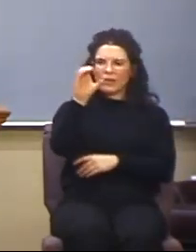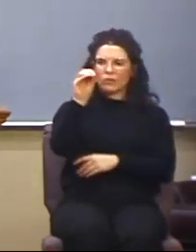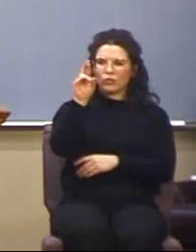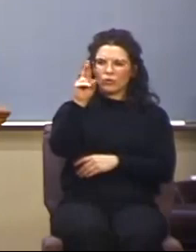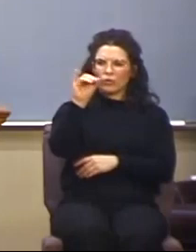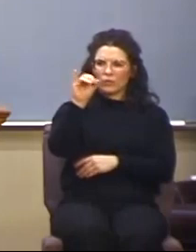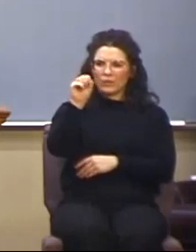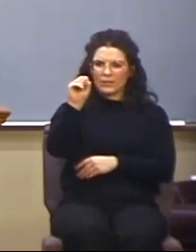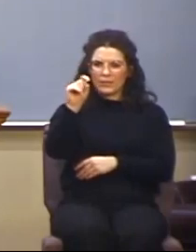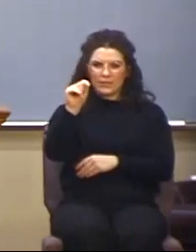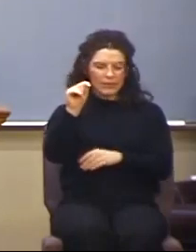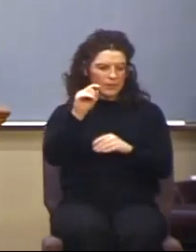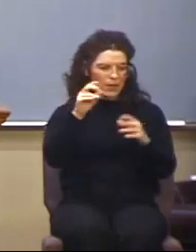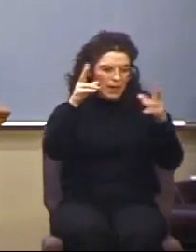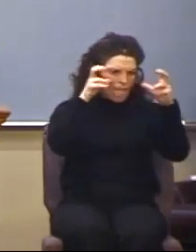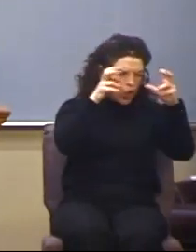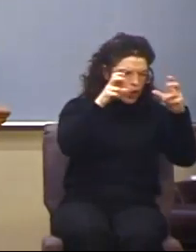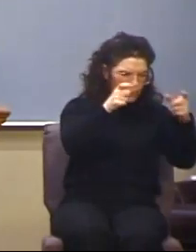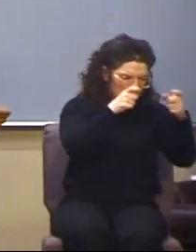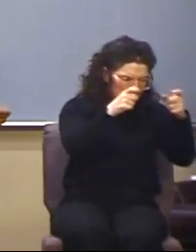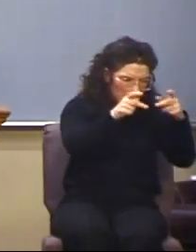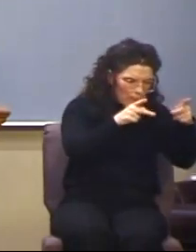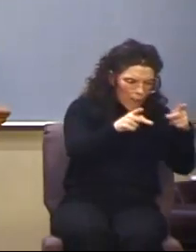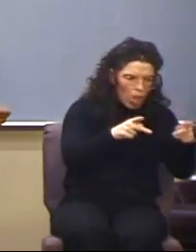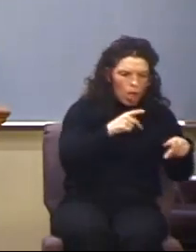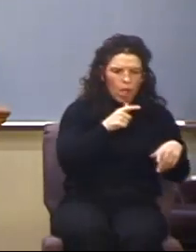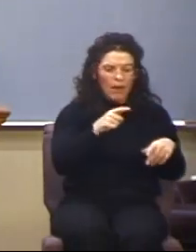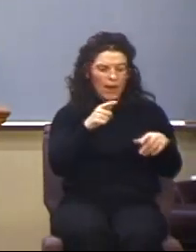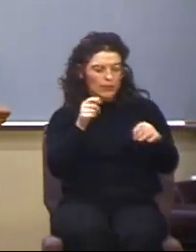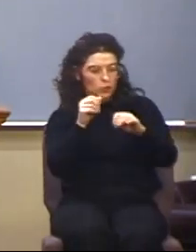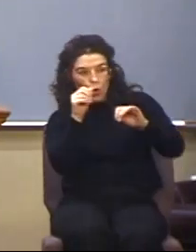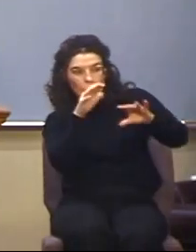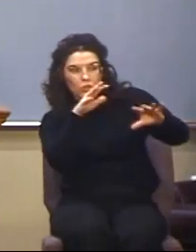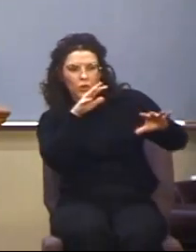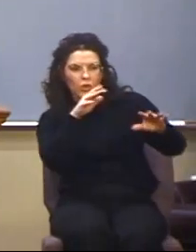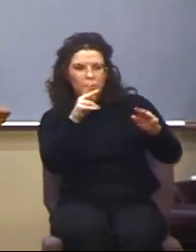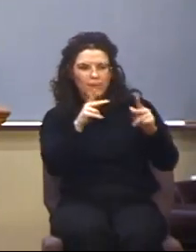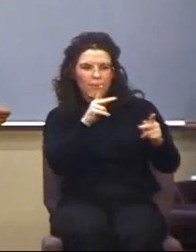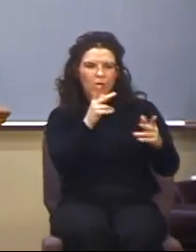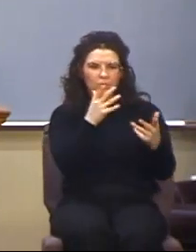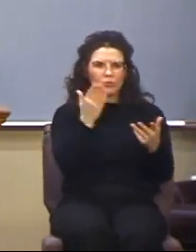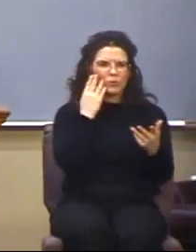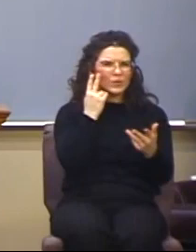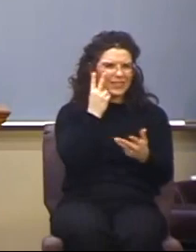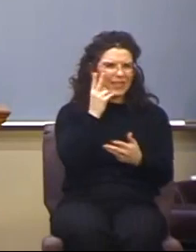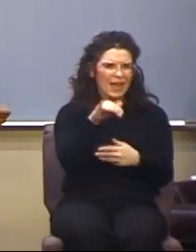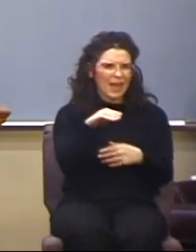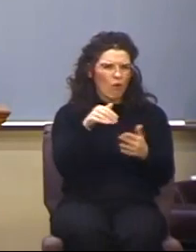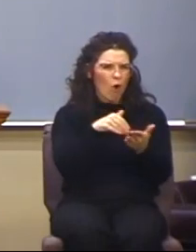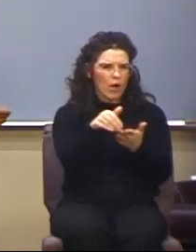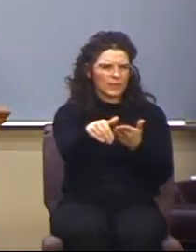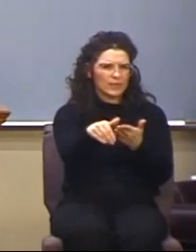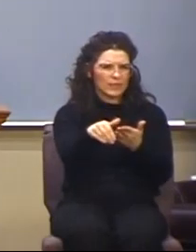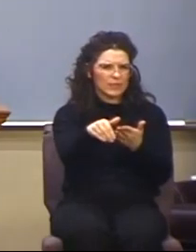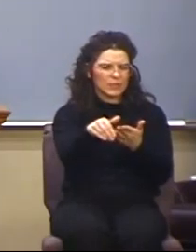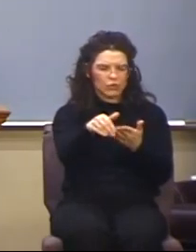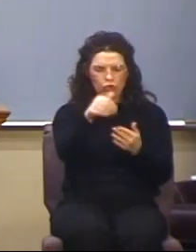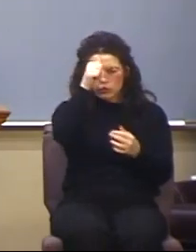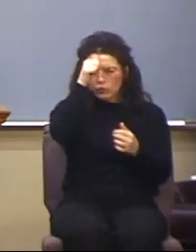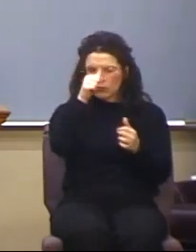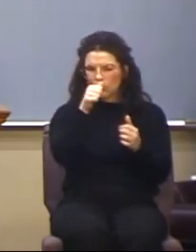that are possessing individuals, and so on and so forth. And just by way of illustration, the Apostle Paul has a run-in